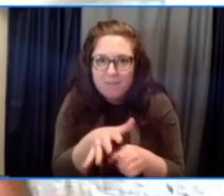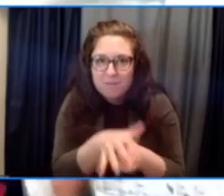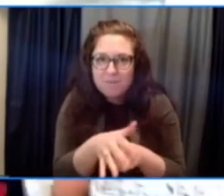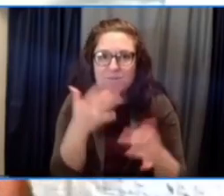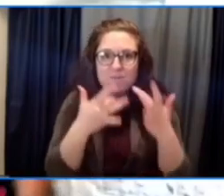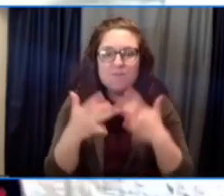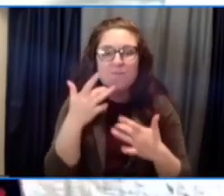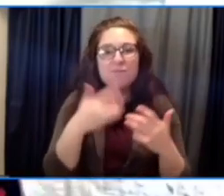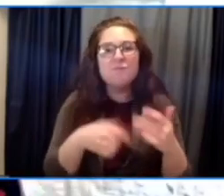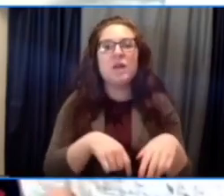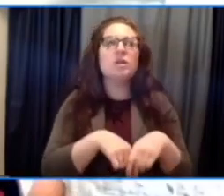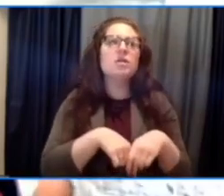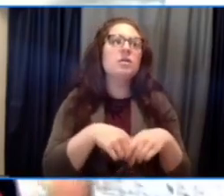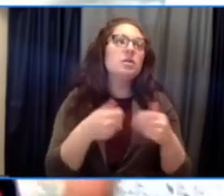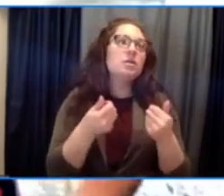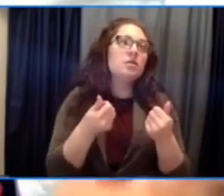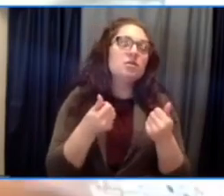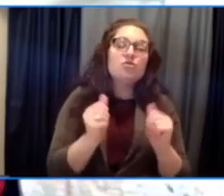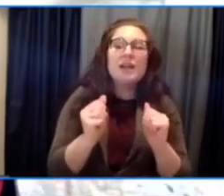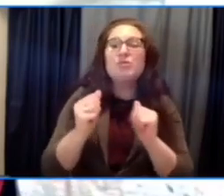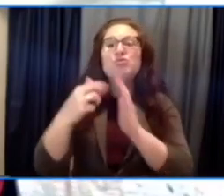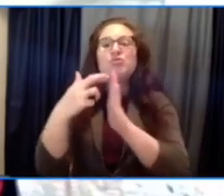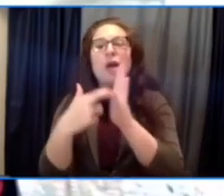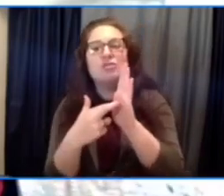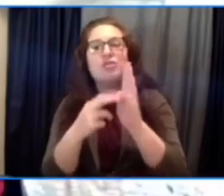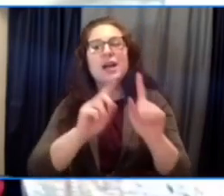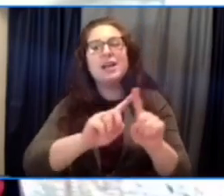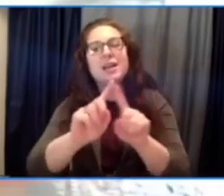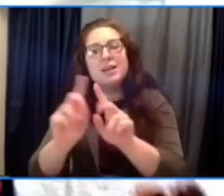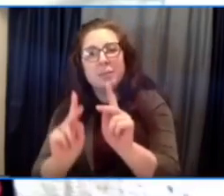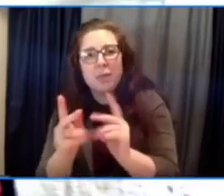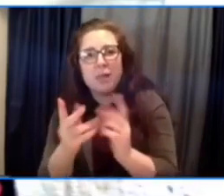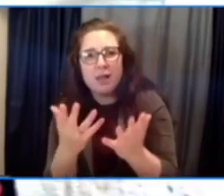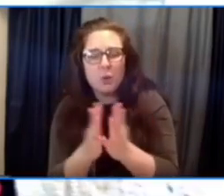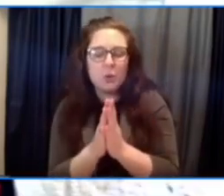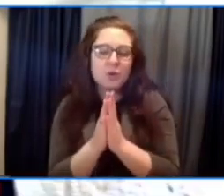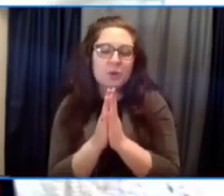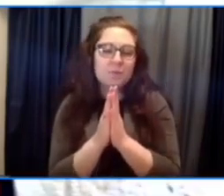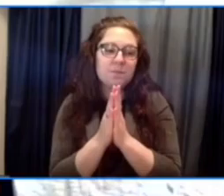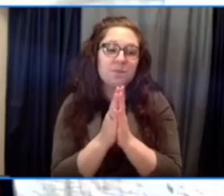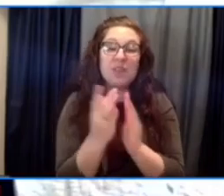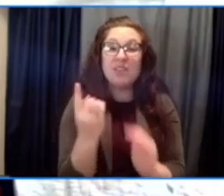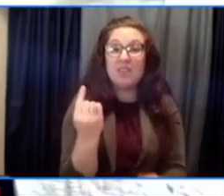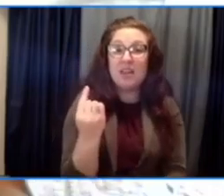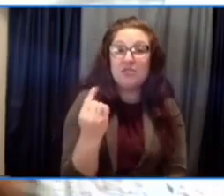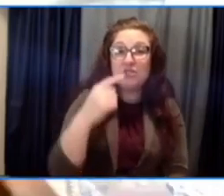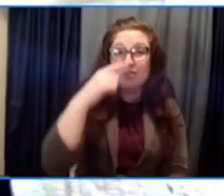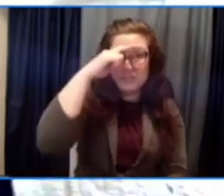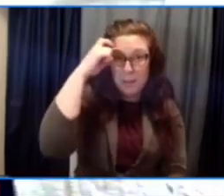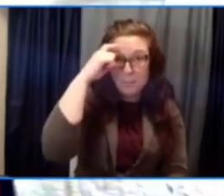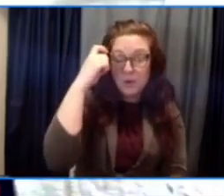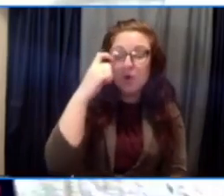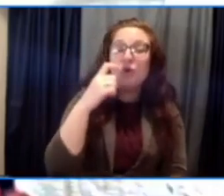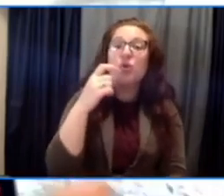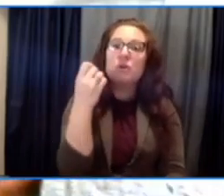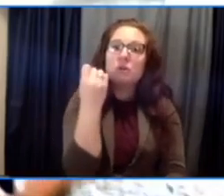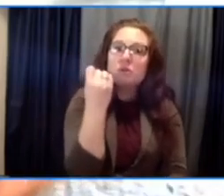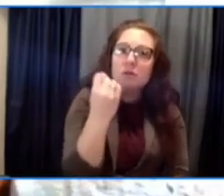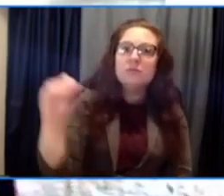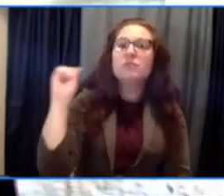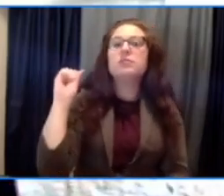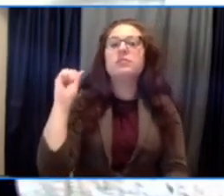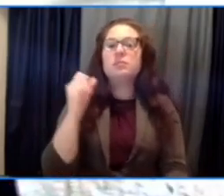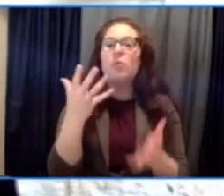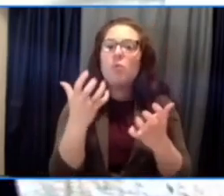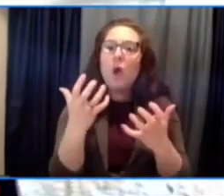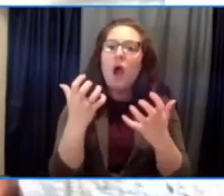card, registration, or contact. Then the summer brought a national uprising for racial equity. For many of our communities, it was